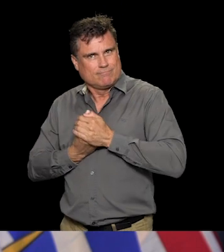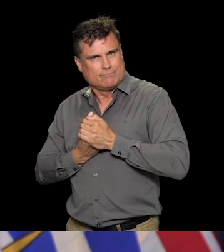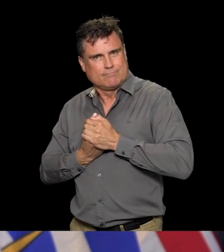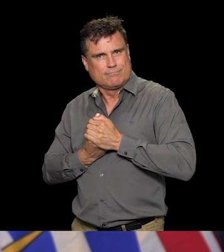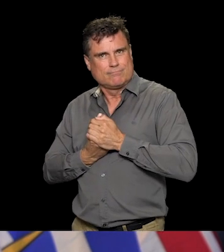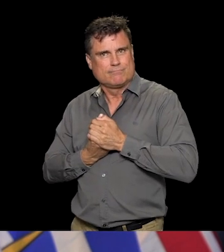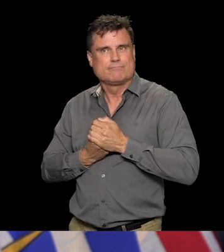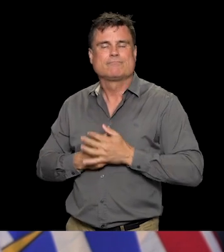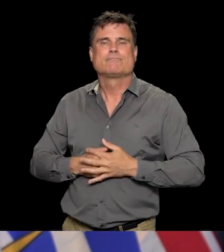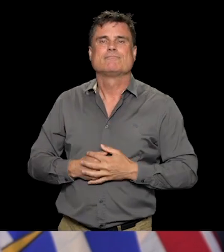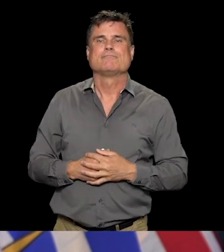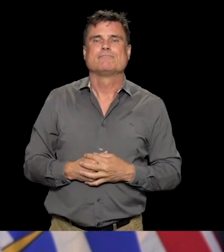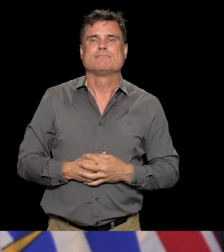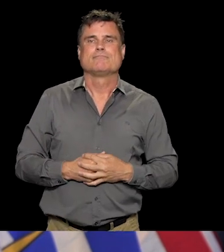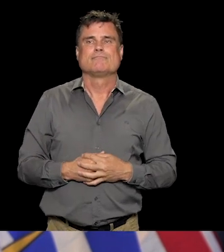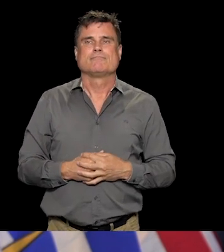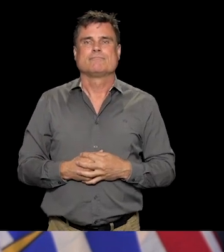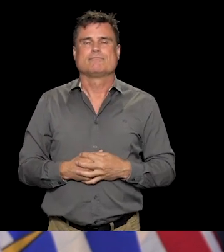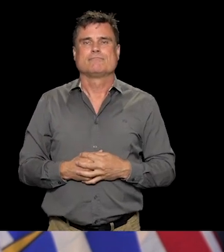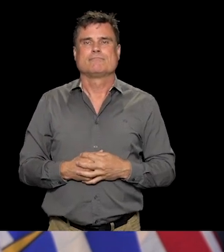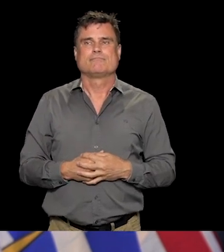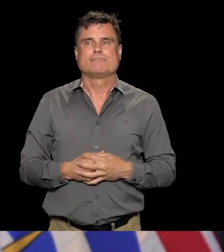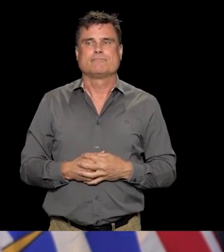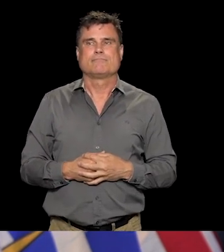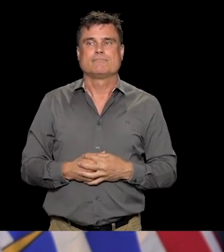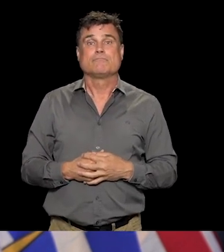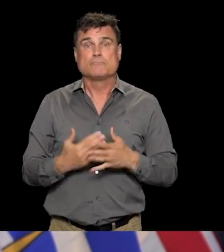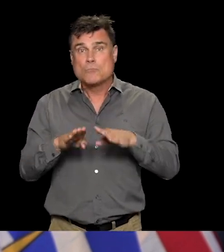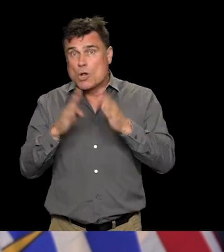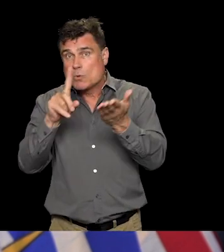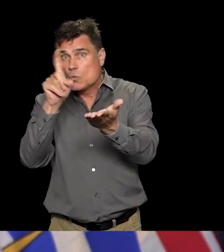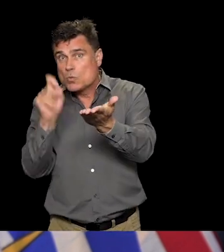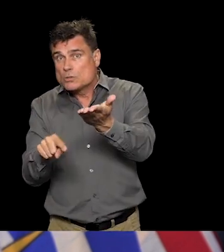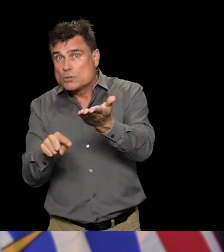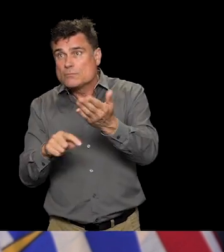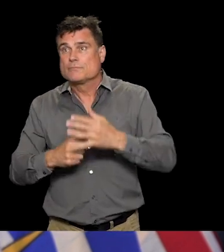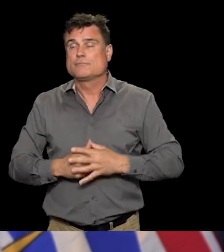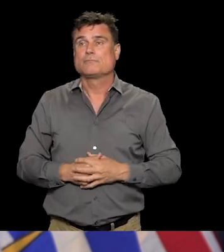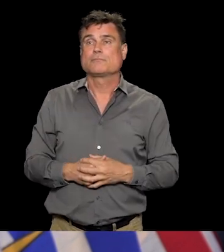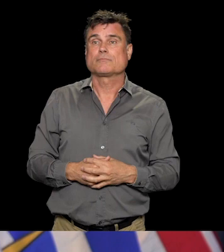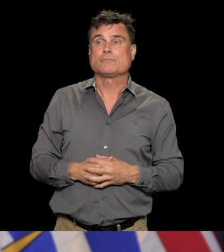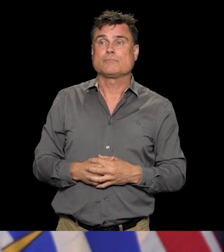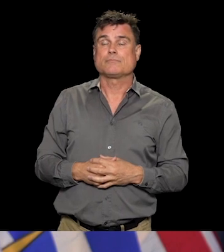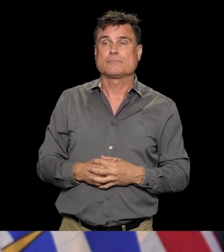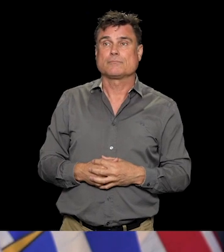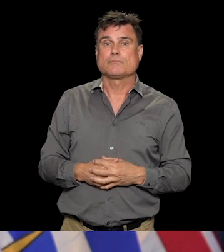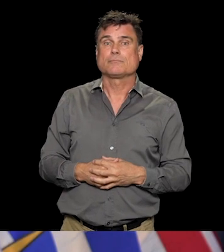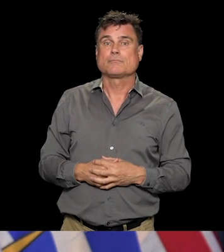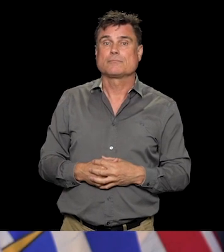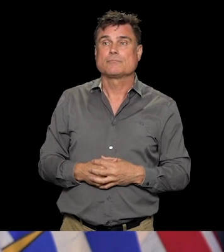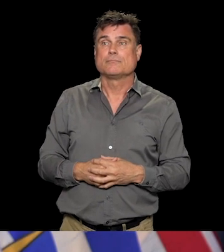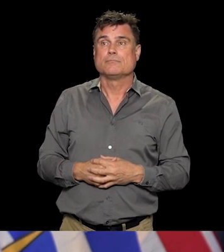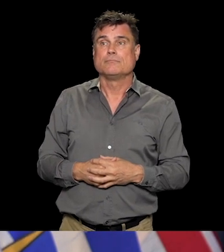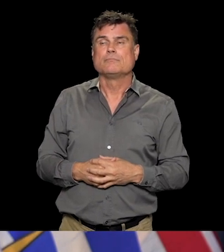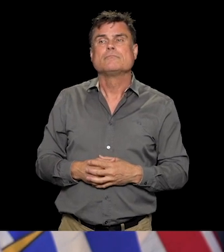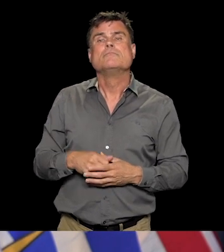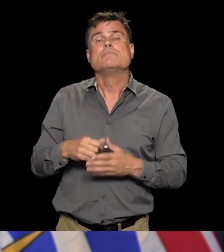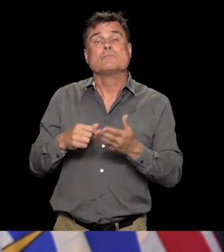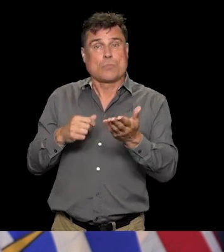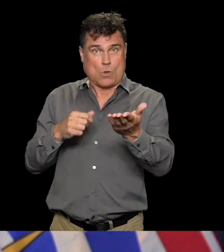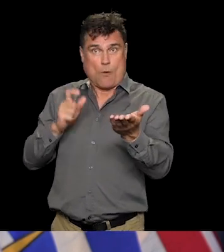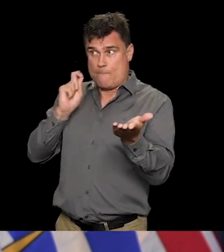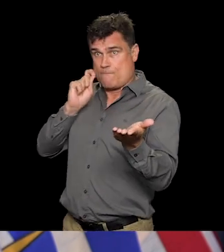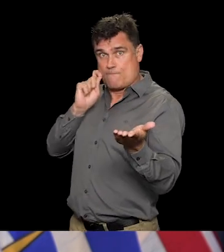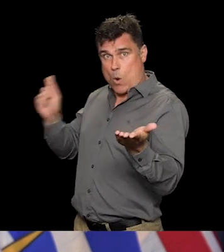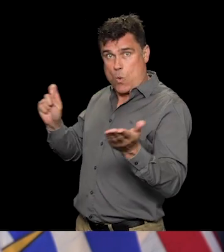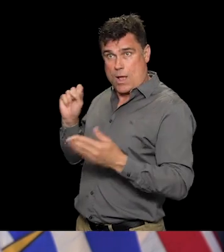Thank you. As a reminder to everybody on the Star 1 to enter the queue, you are limited to one question. I would also ask you, please take your phones off mute. You will not be audible